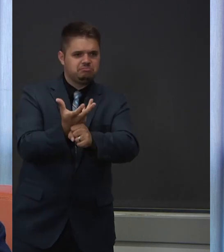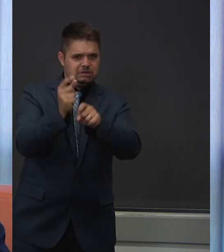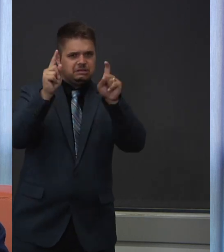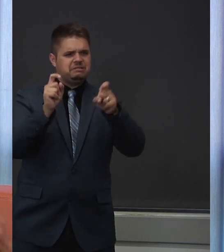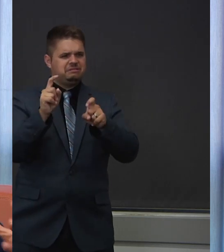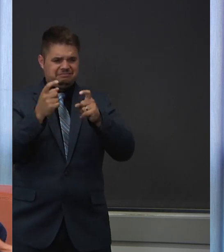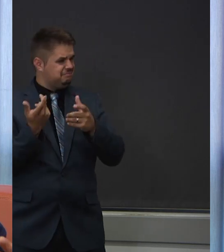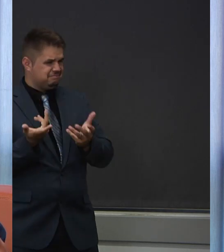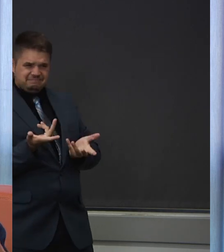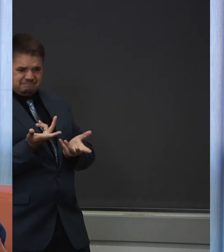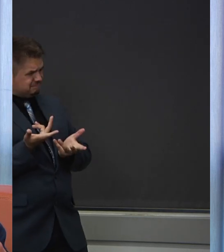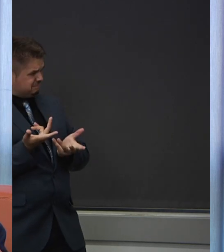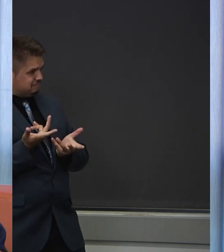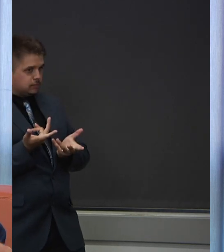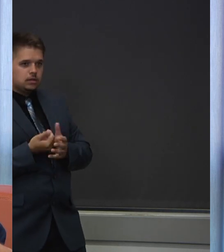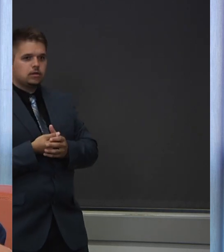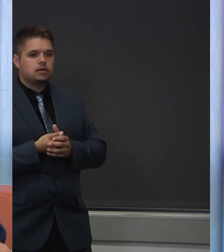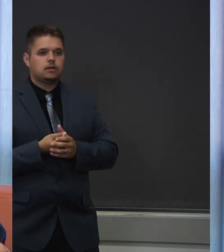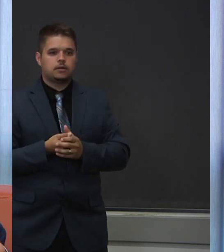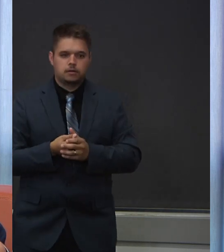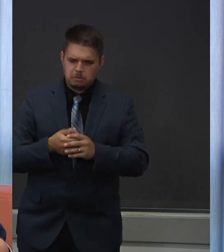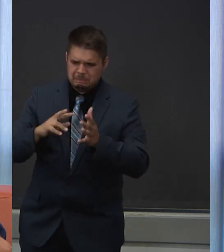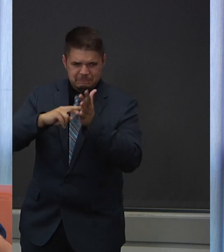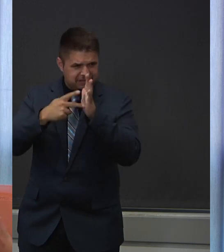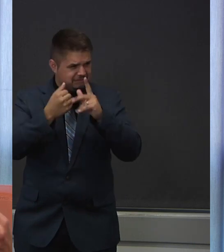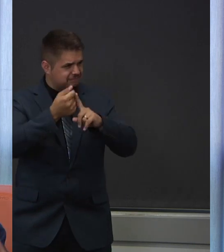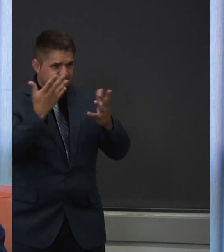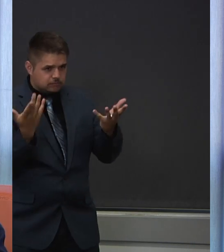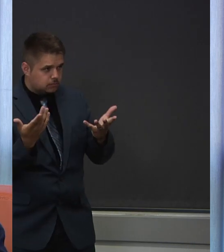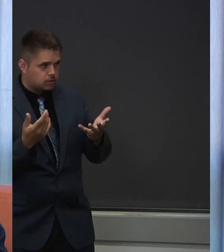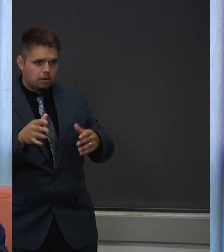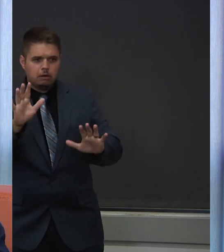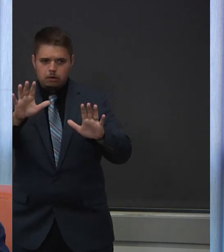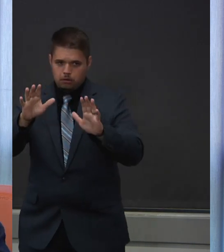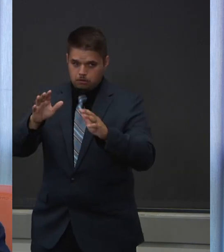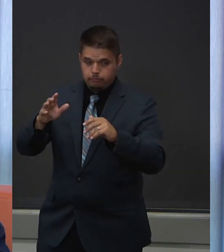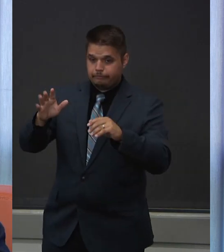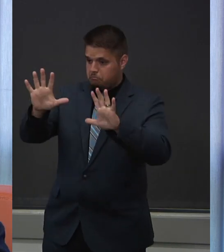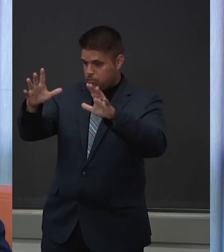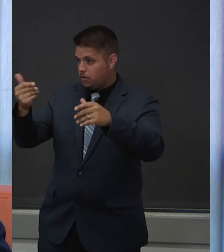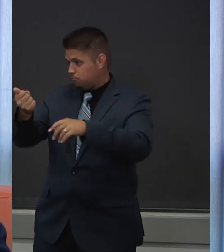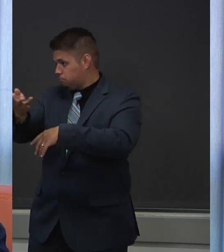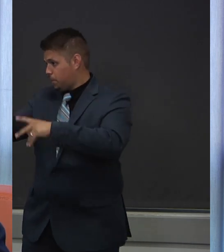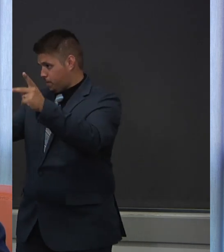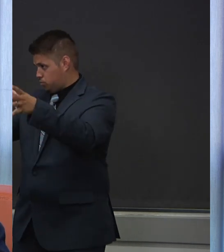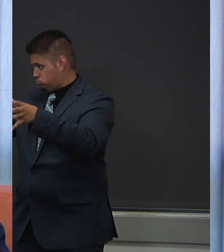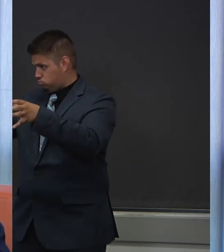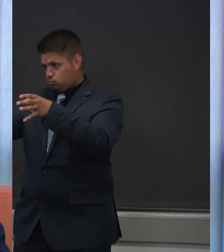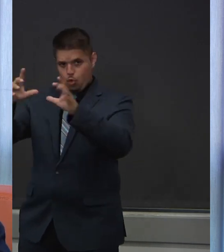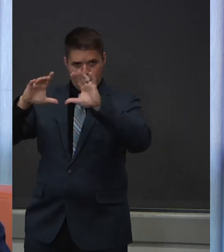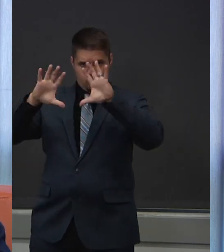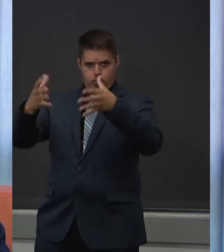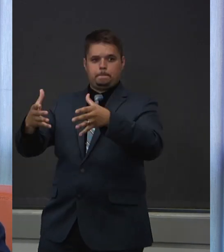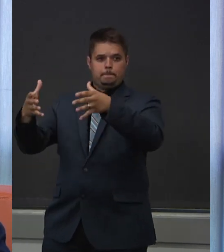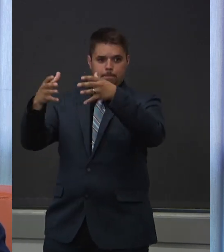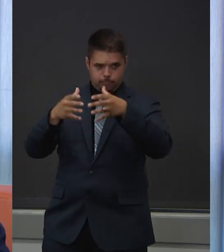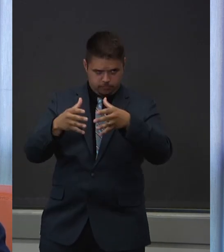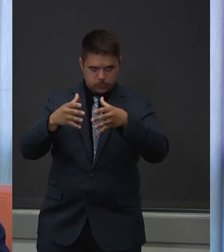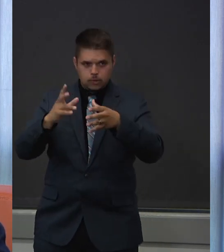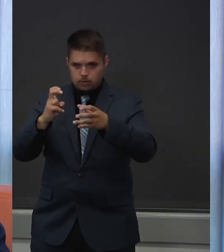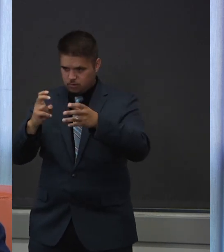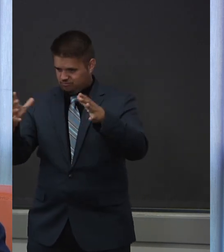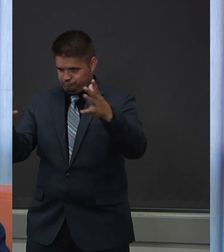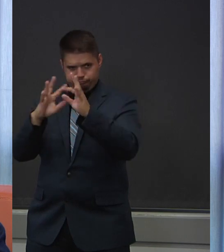testing is basically where you take multiple people's specimens and put them together and test that as a batch. And that